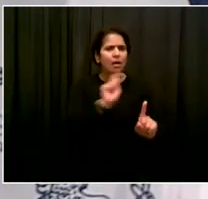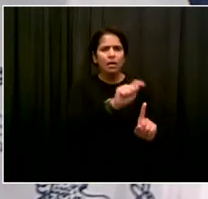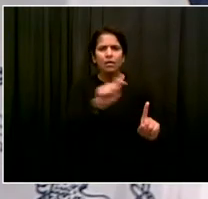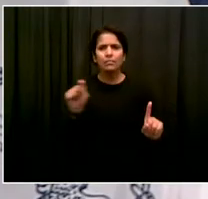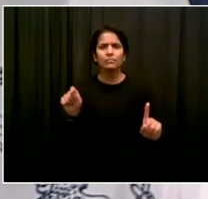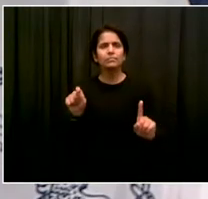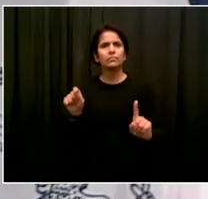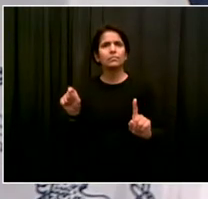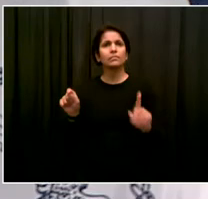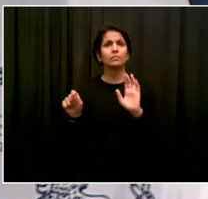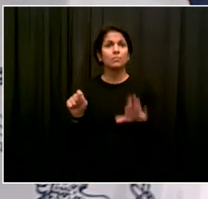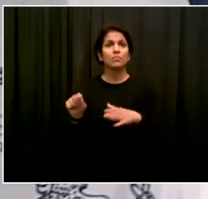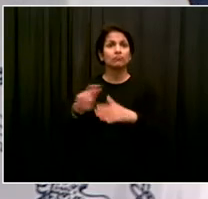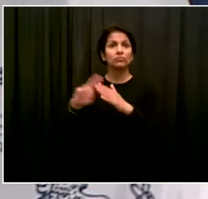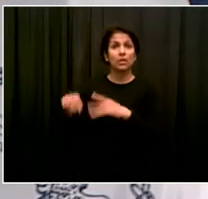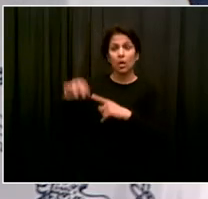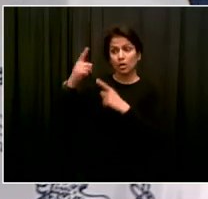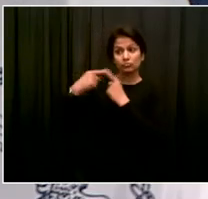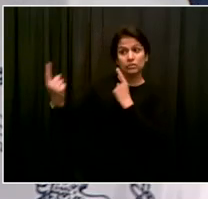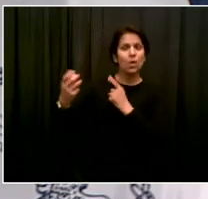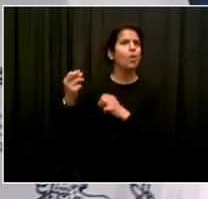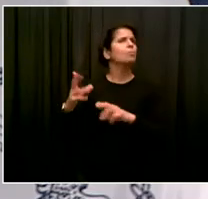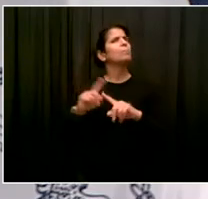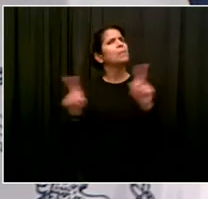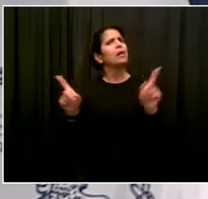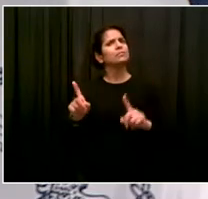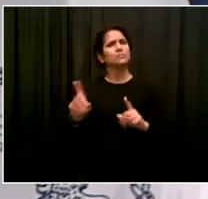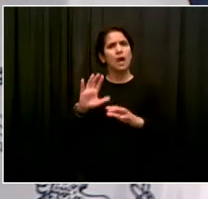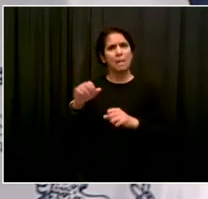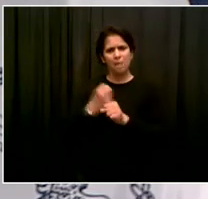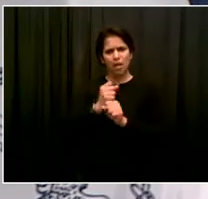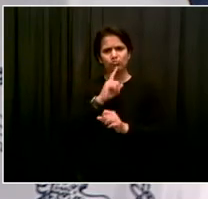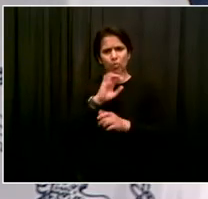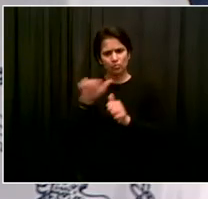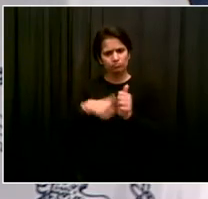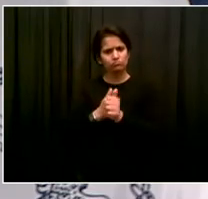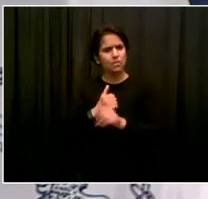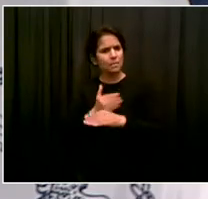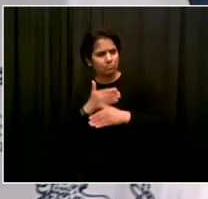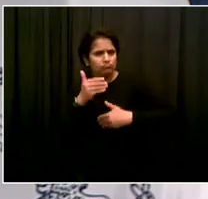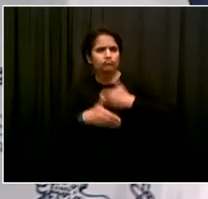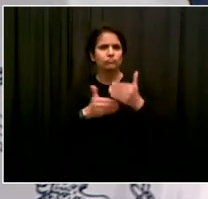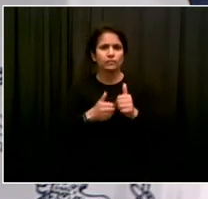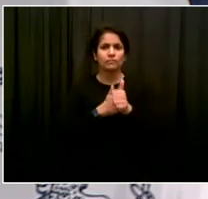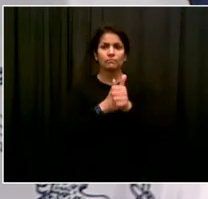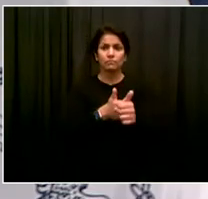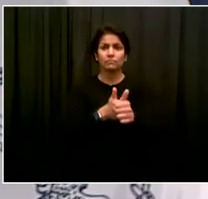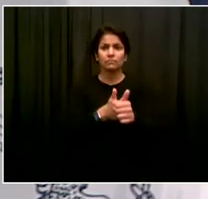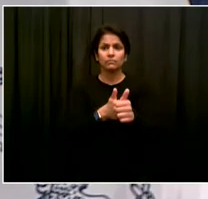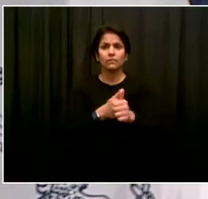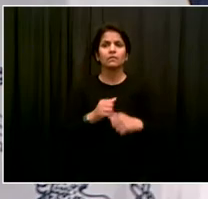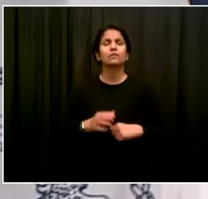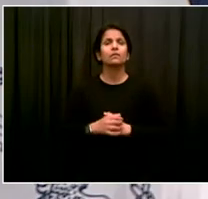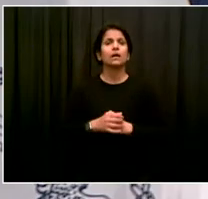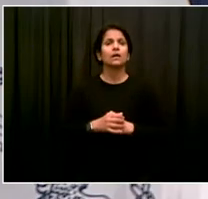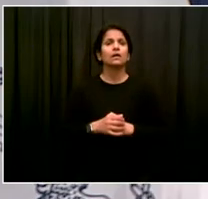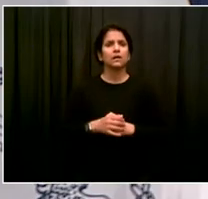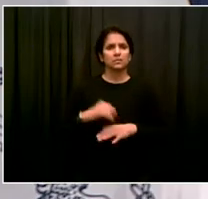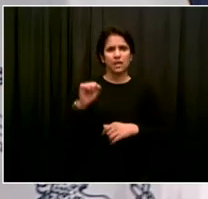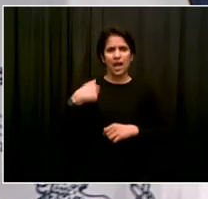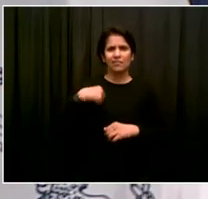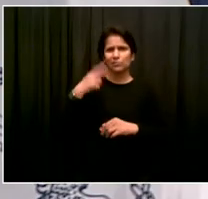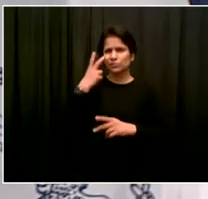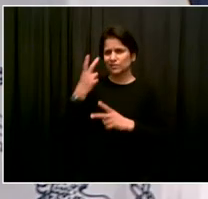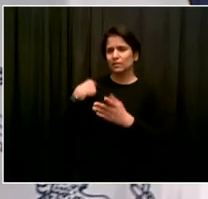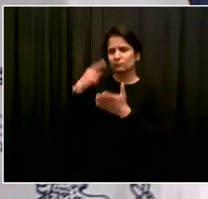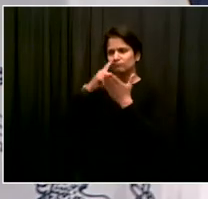something that I feel I need to know more about, I'm going to do that. But when I see a system functioning, where all the